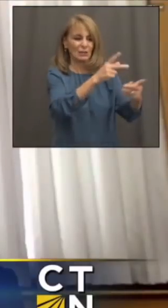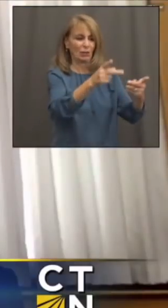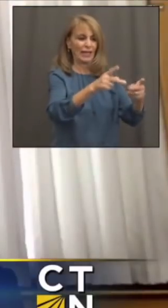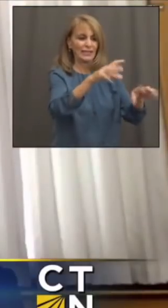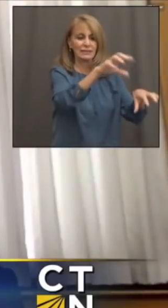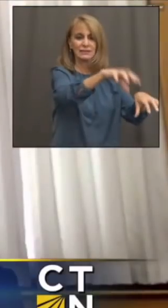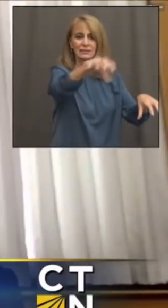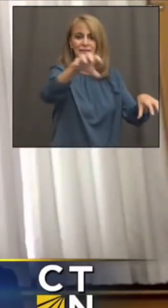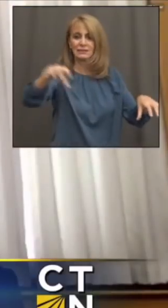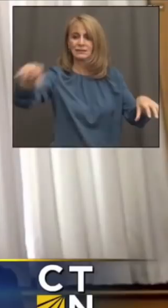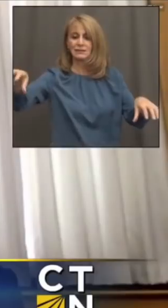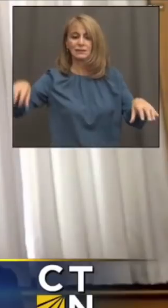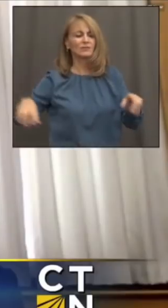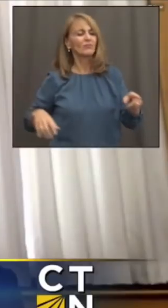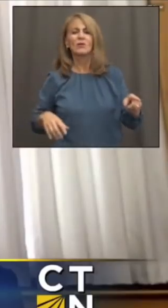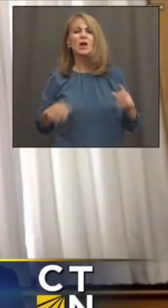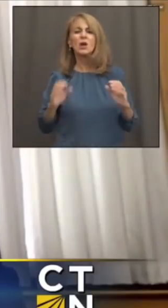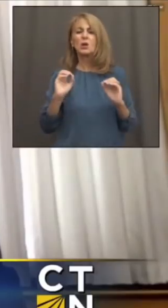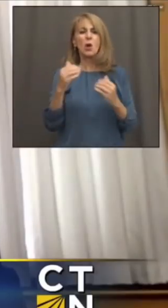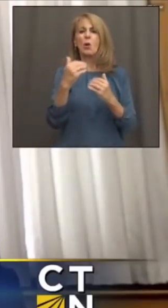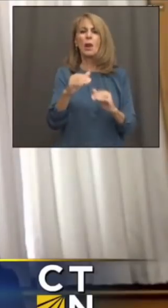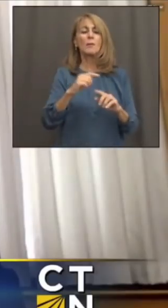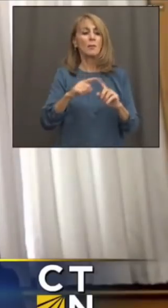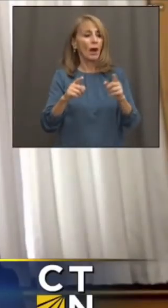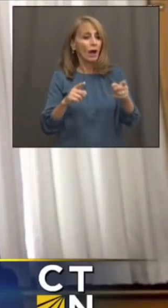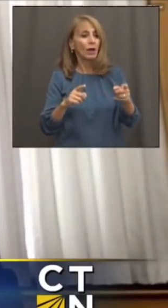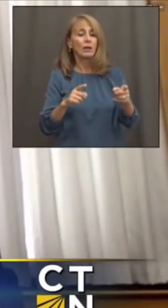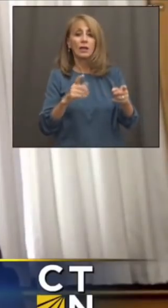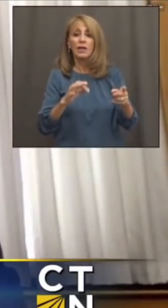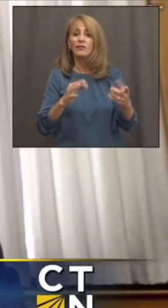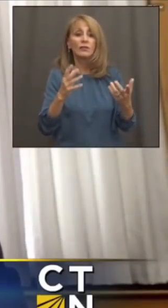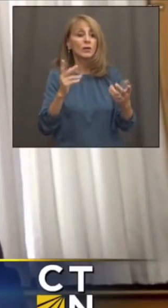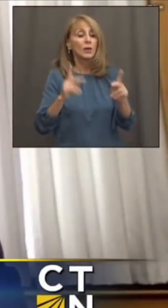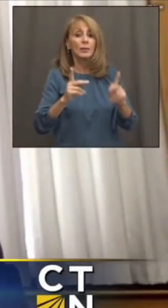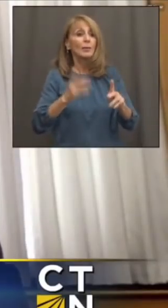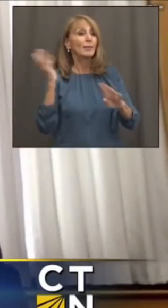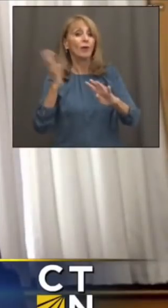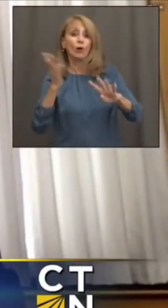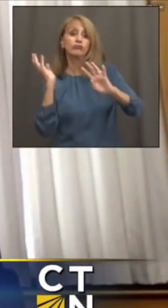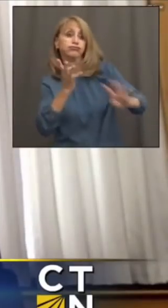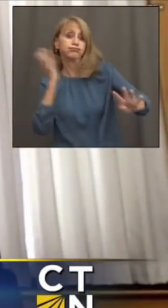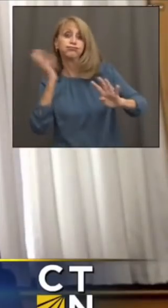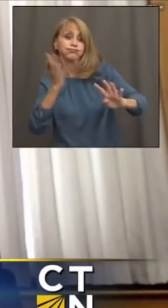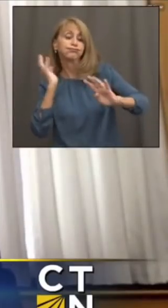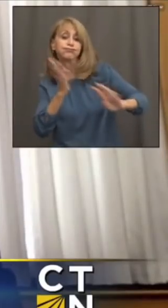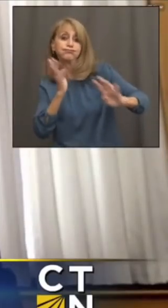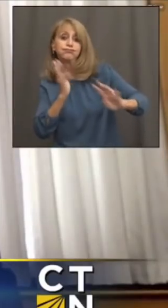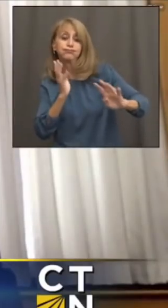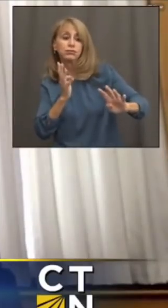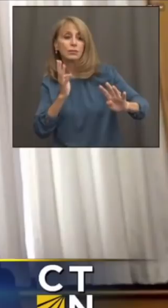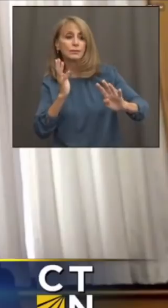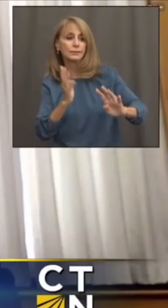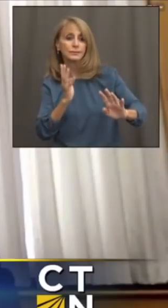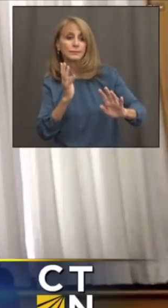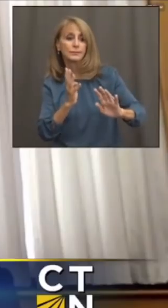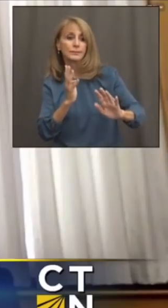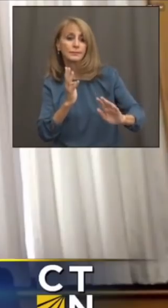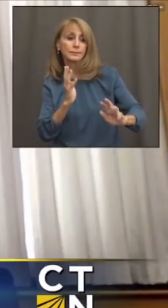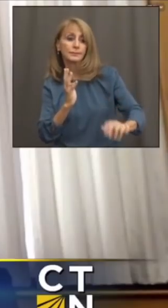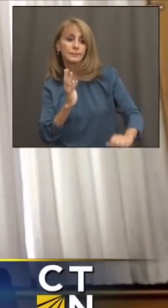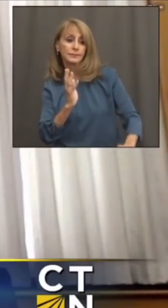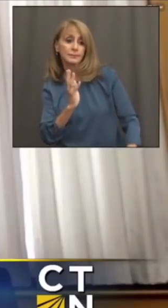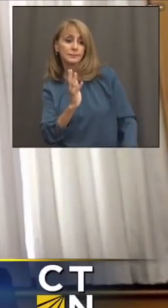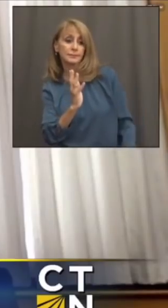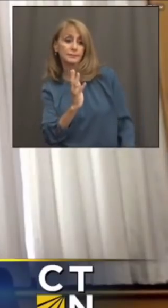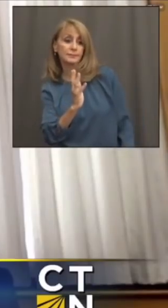it'll just be based on demand. You know, certainly our providers have been doing a fantastic job of scaling their capacity up and now starting to ease it off as